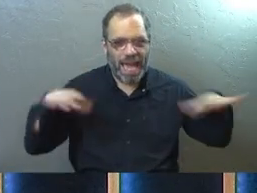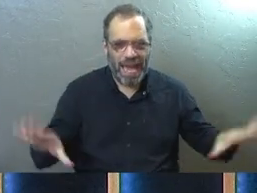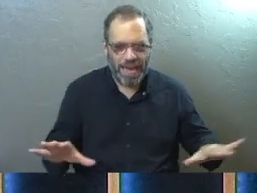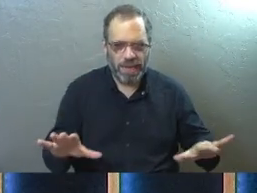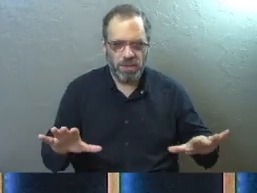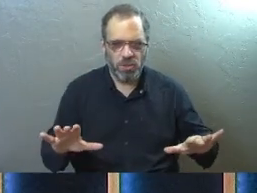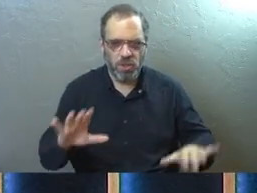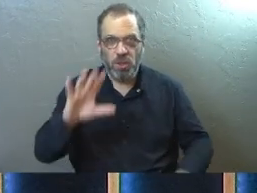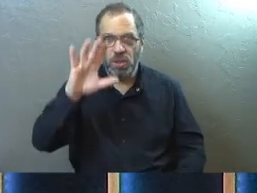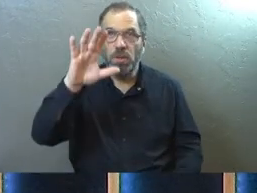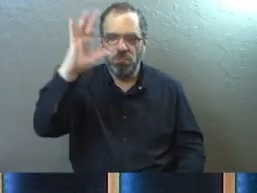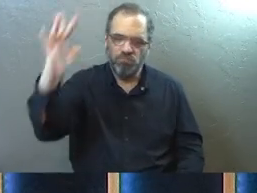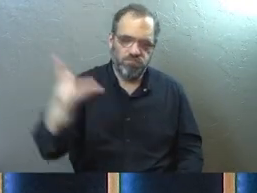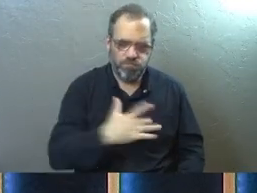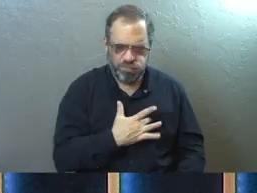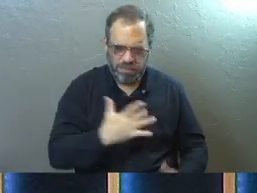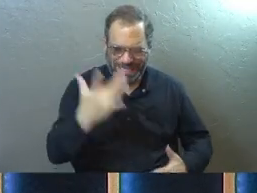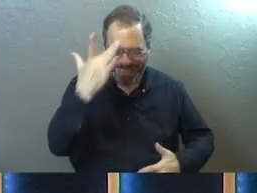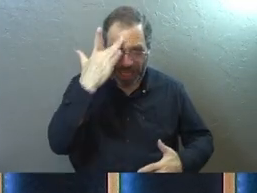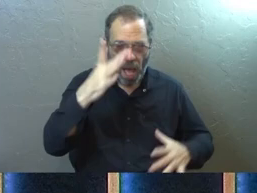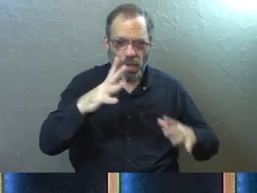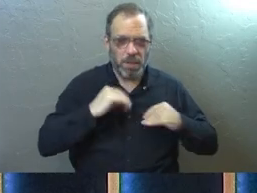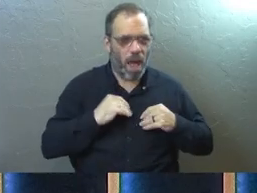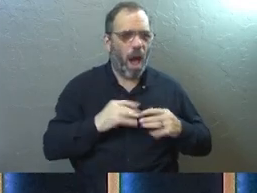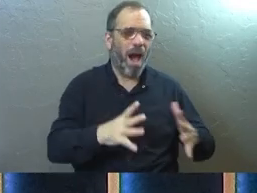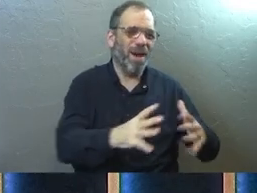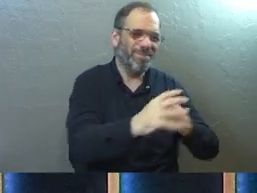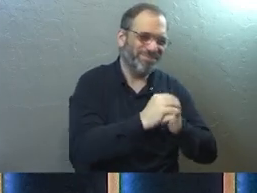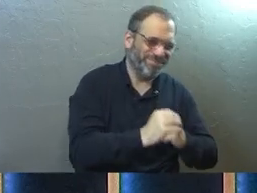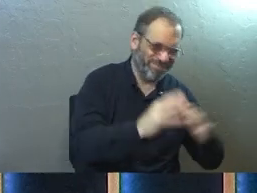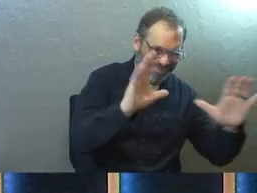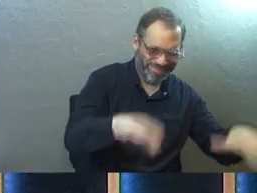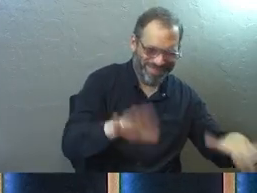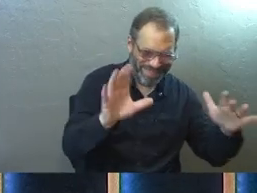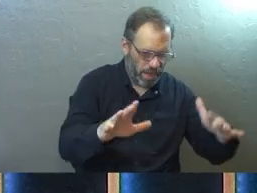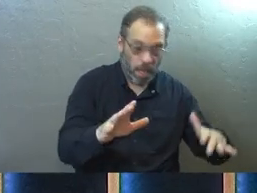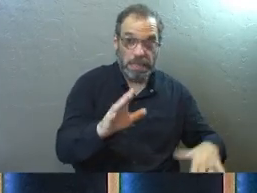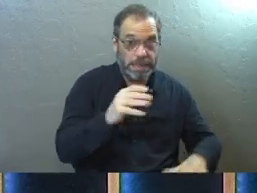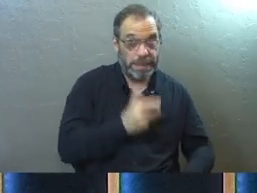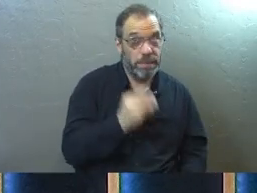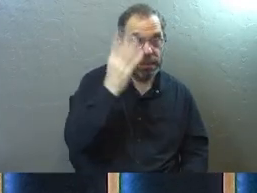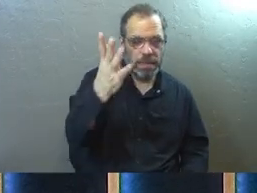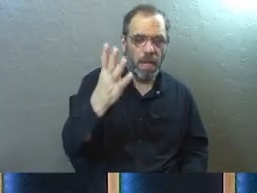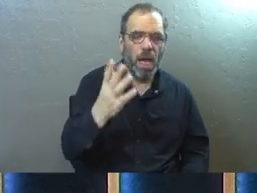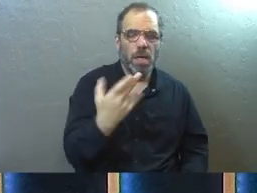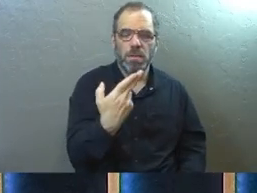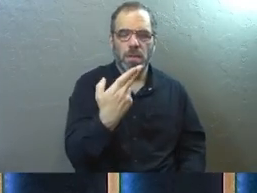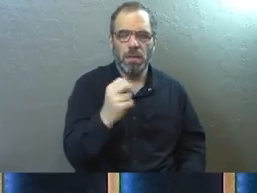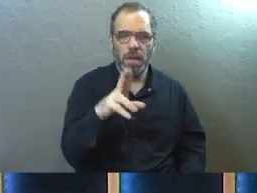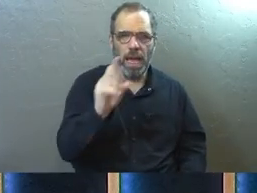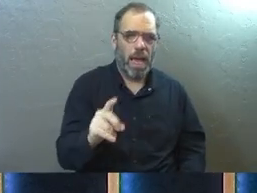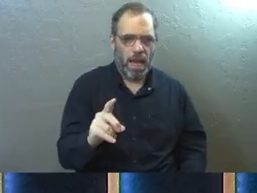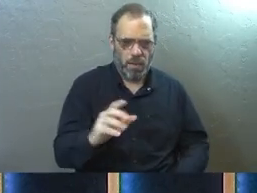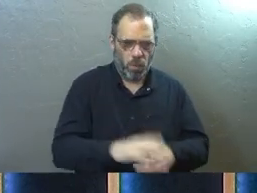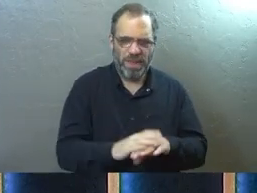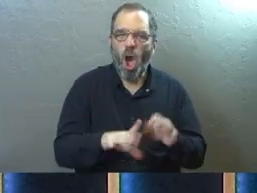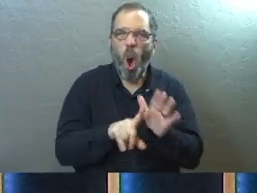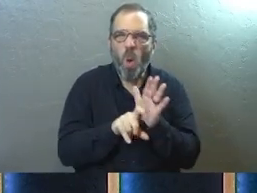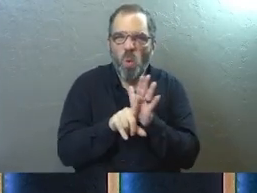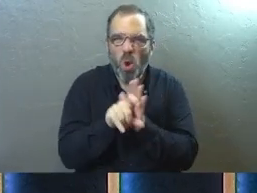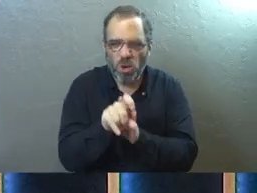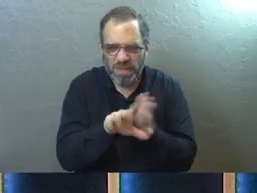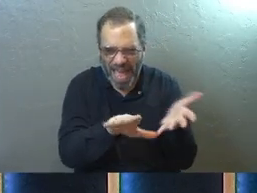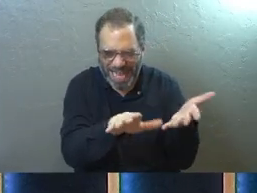struck Herod with sickness because he accepted the people's worship instead of giving the glory to God, and so he was consumed with worms